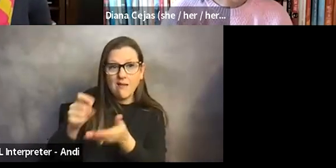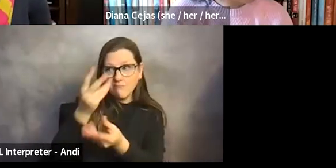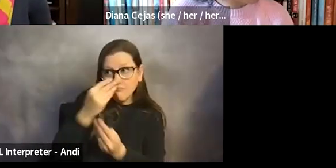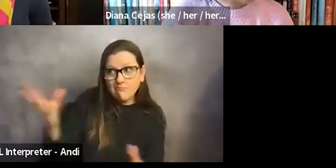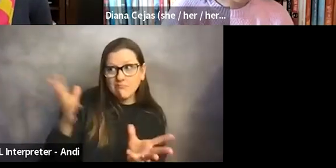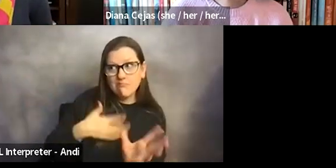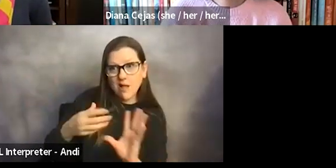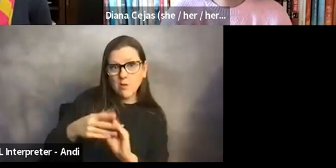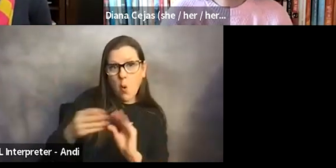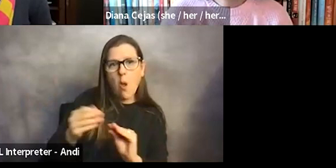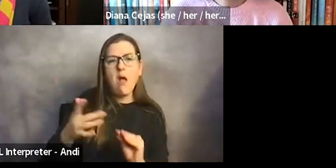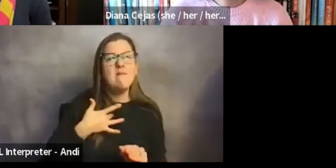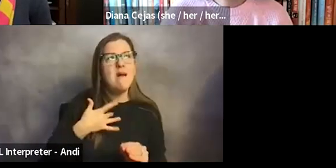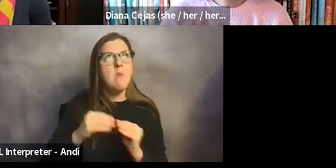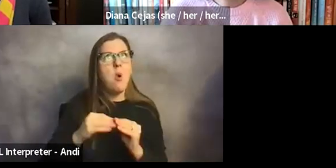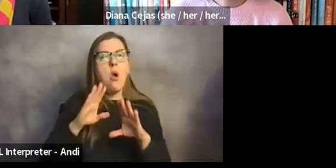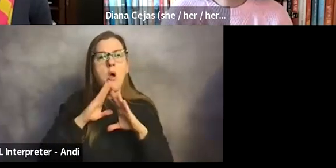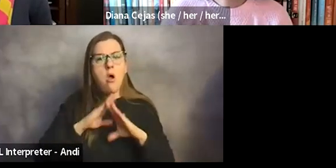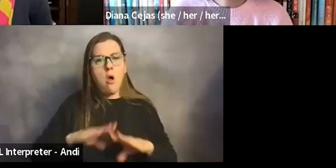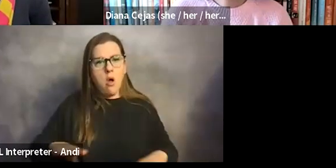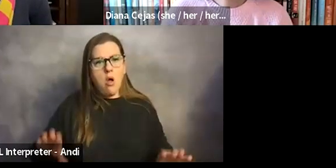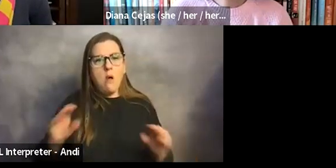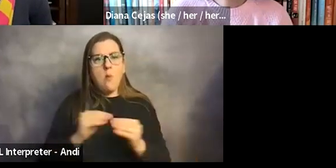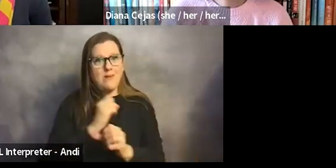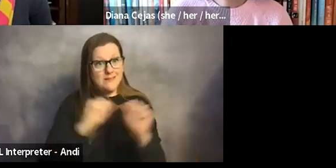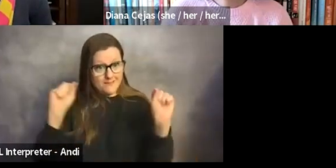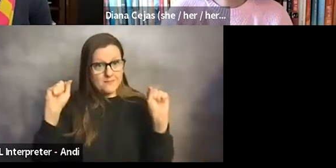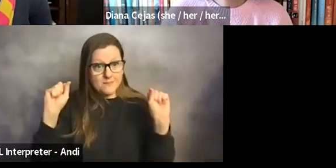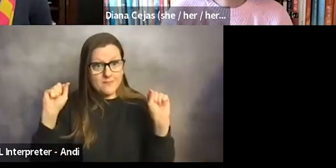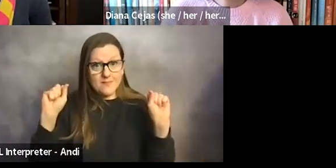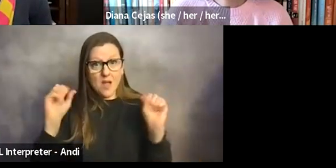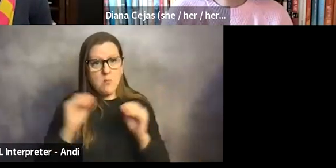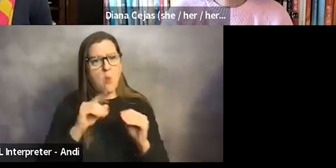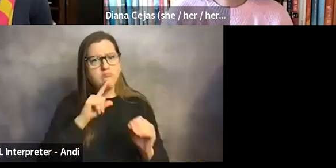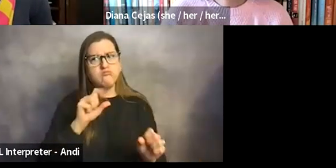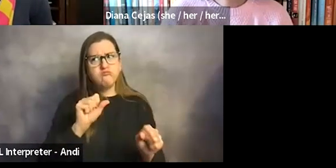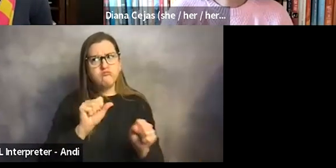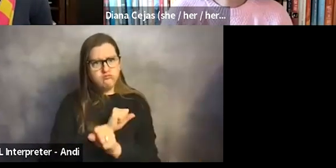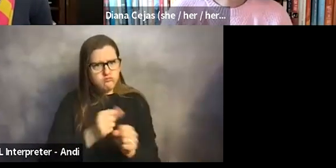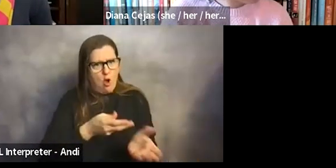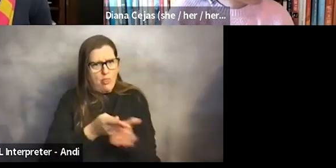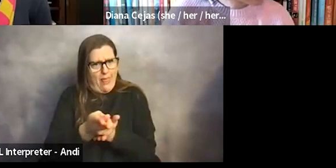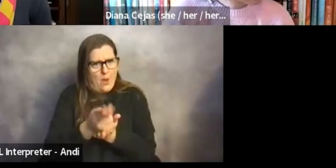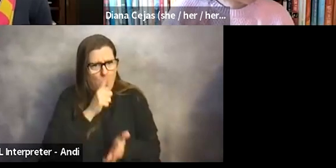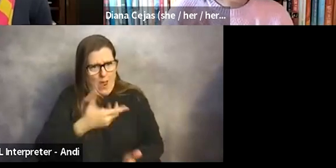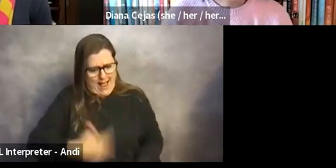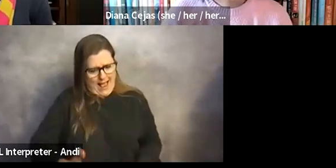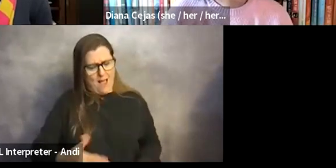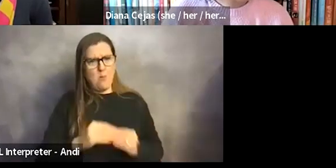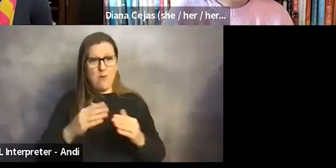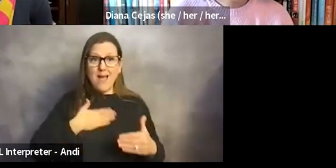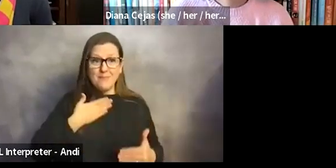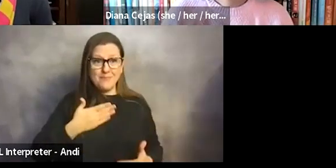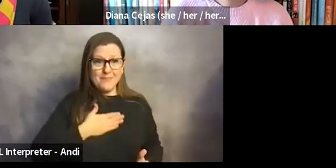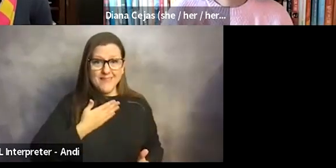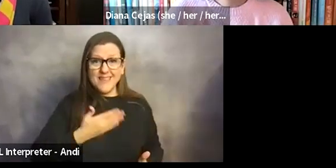felt so much calmer, so much safer, happier, and so much more authentic and happier. And I think I've contributed more